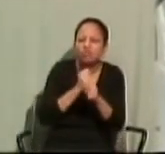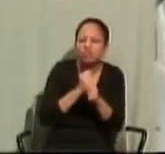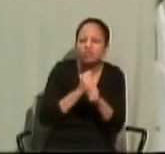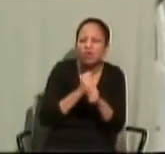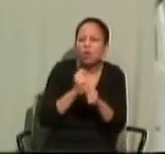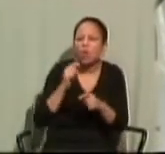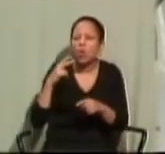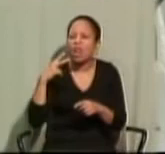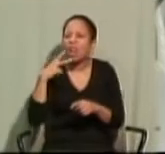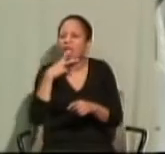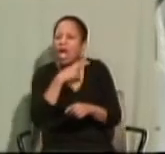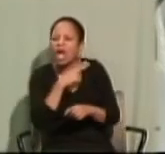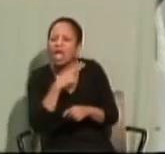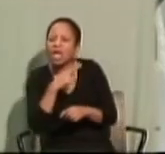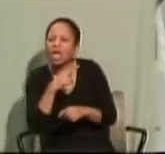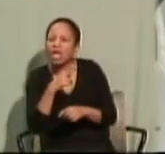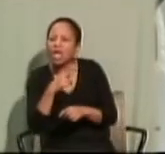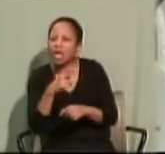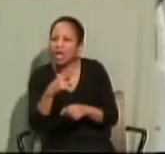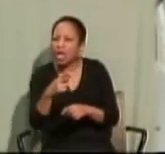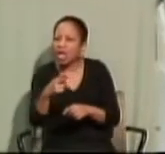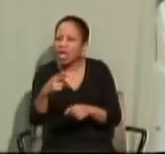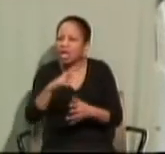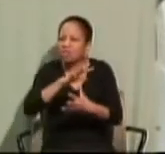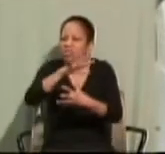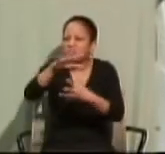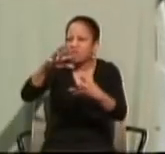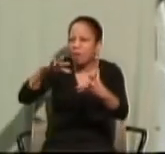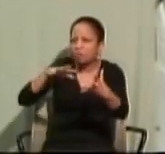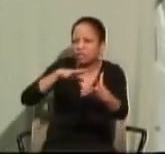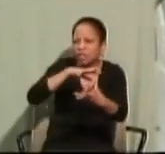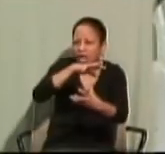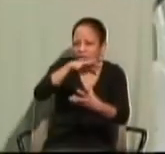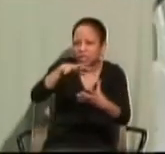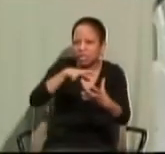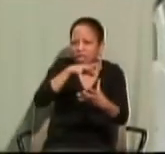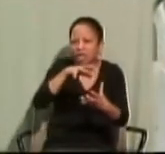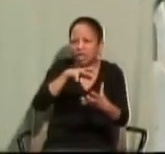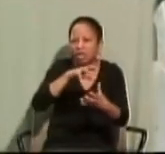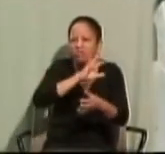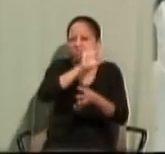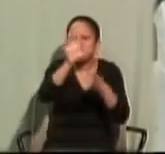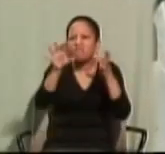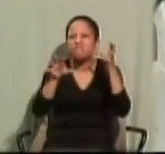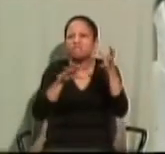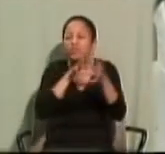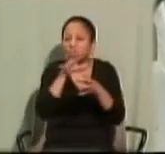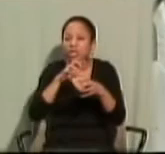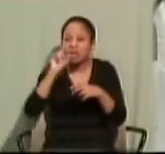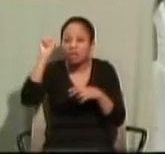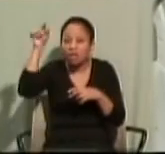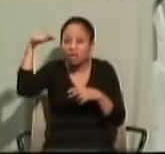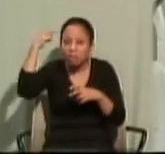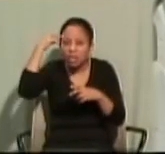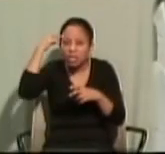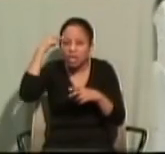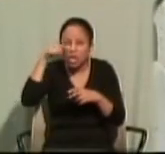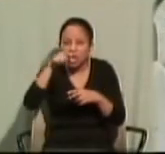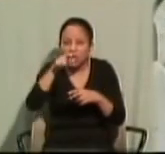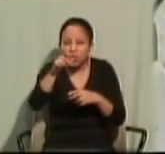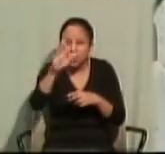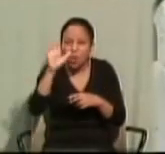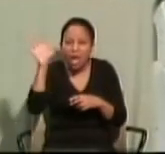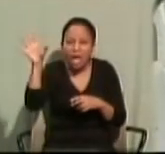and corruption is taken for granted. So for all